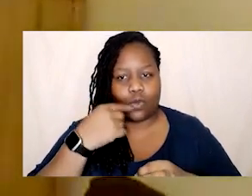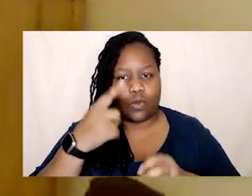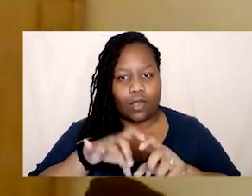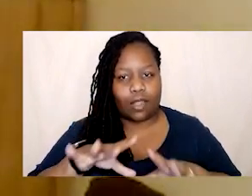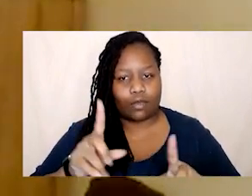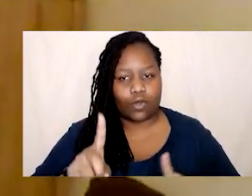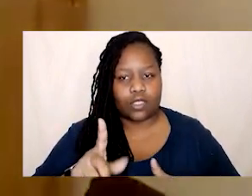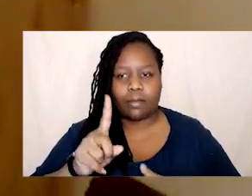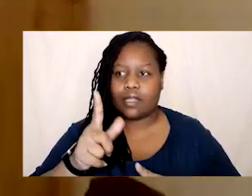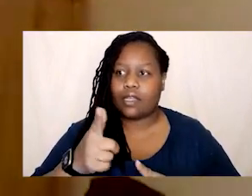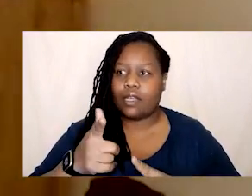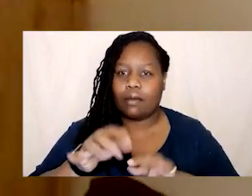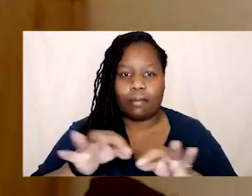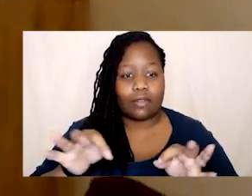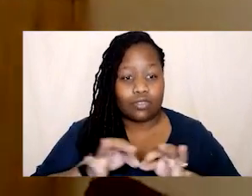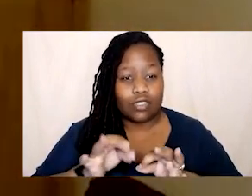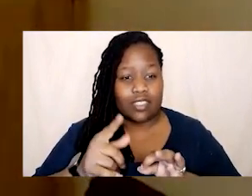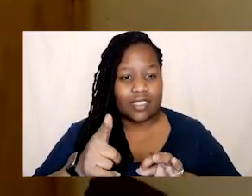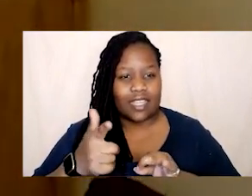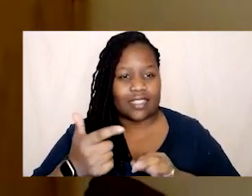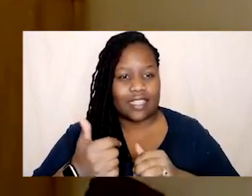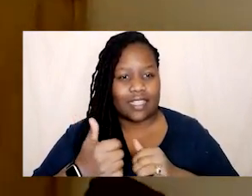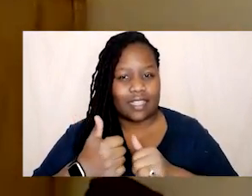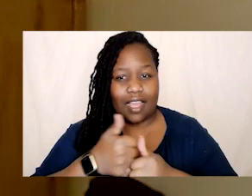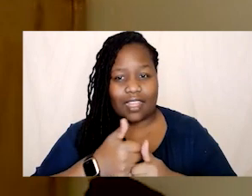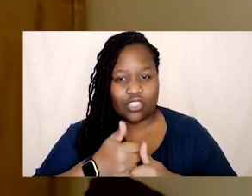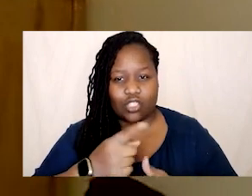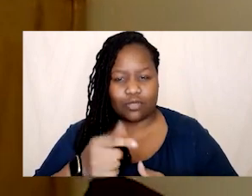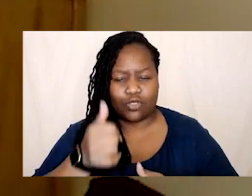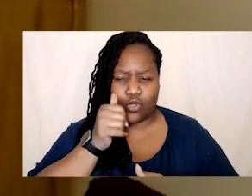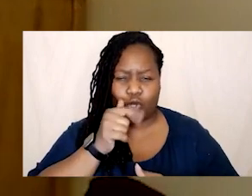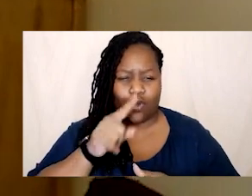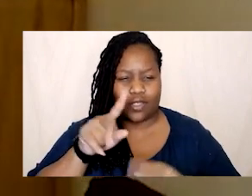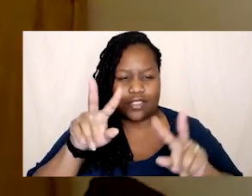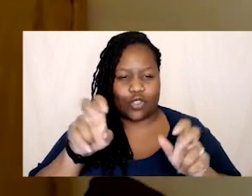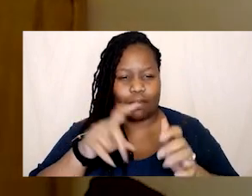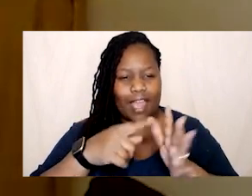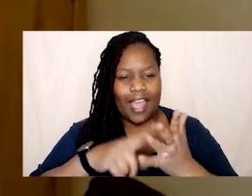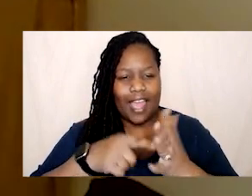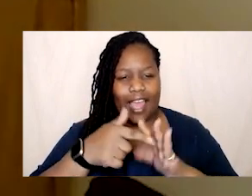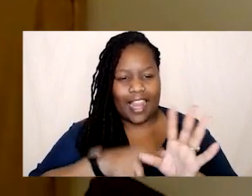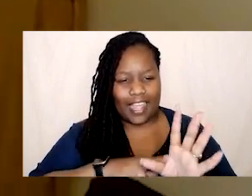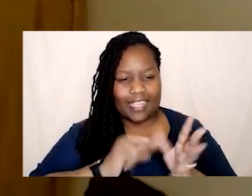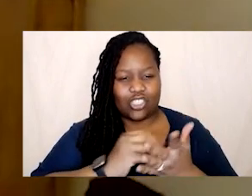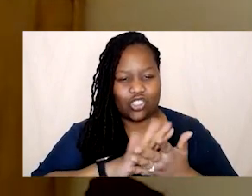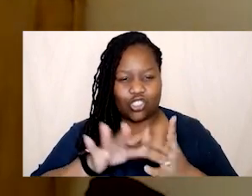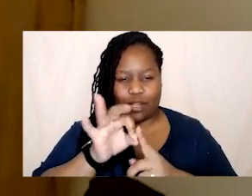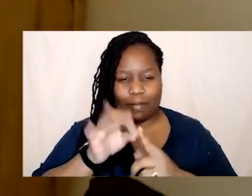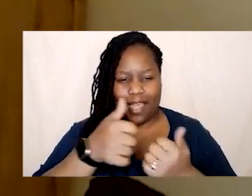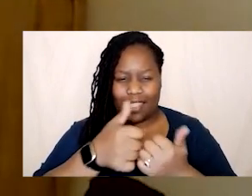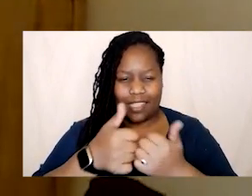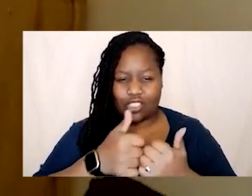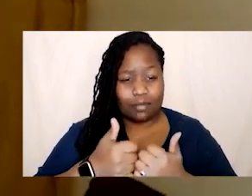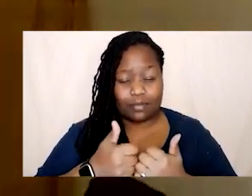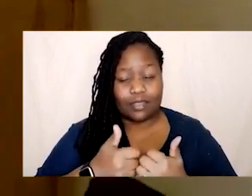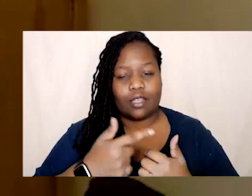those of you who have been to jmb events fame online events will know that we are not fans of allyship in this space we are very critical of allyship